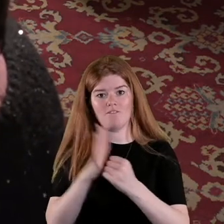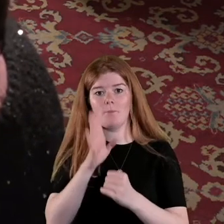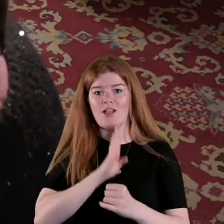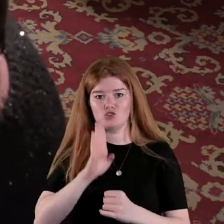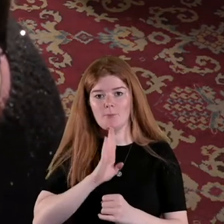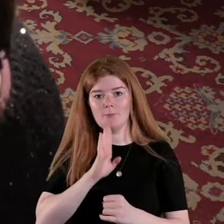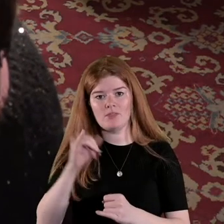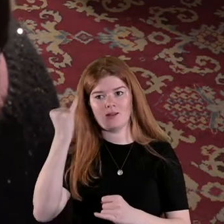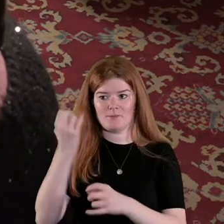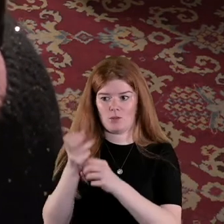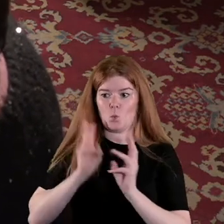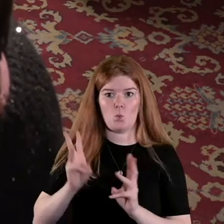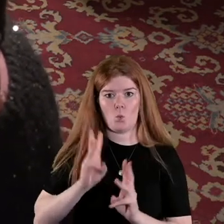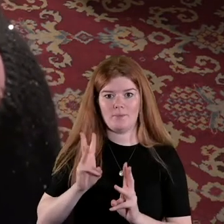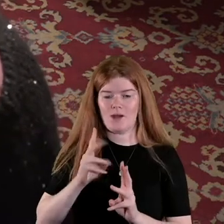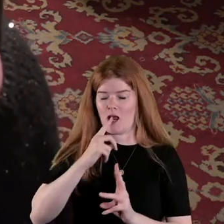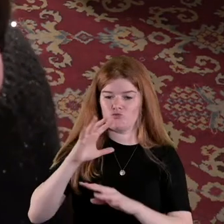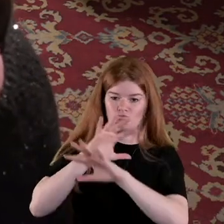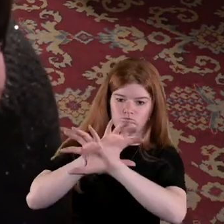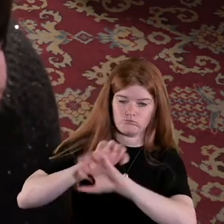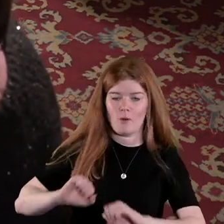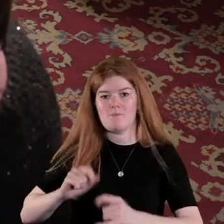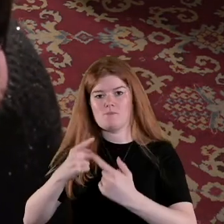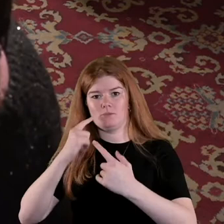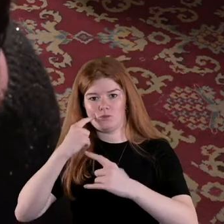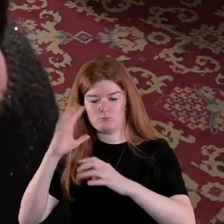the idea of the woman violated and the